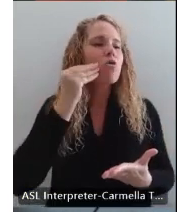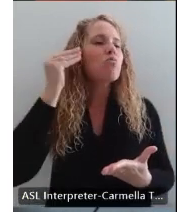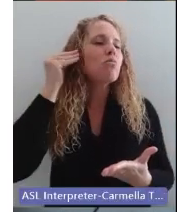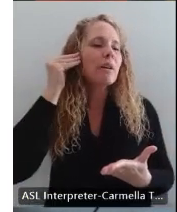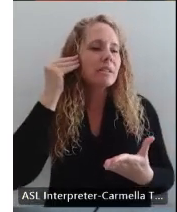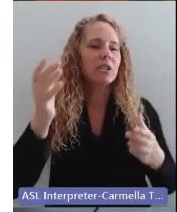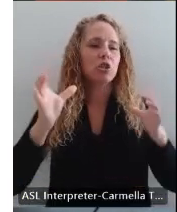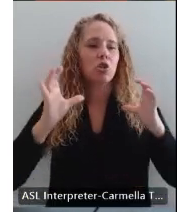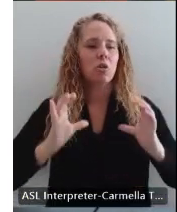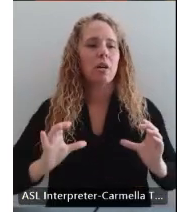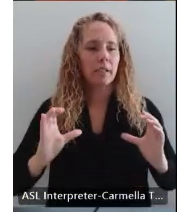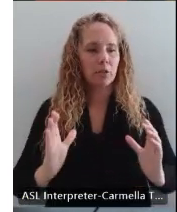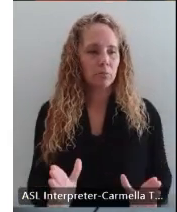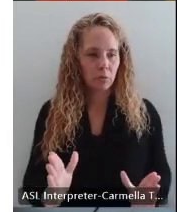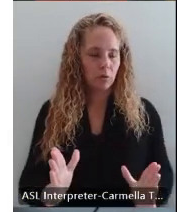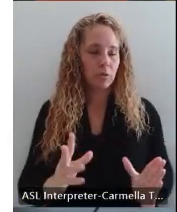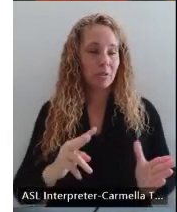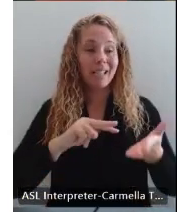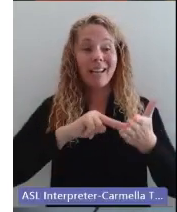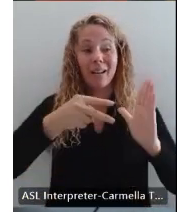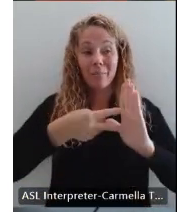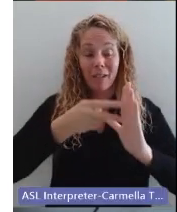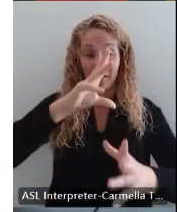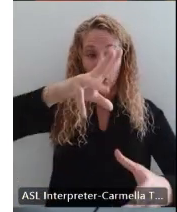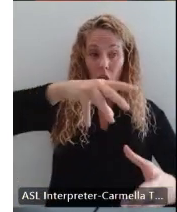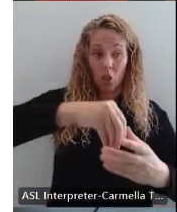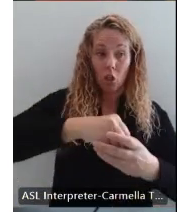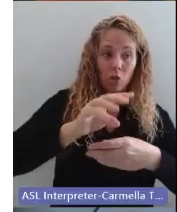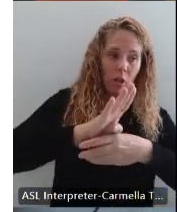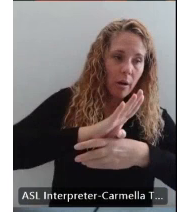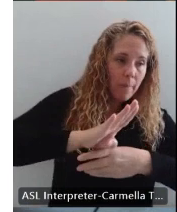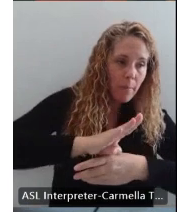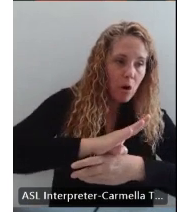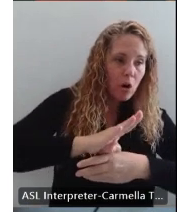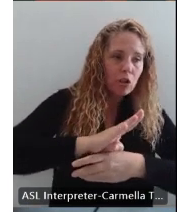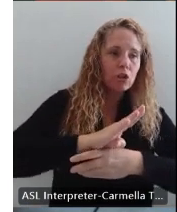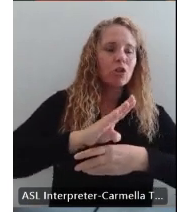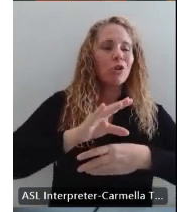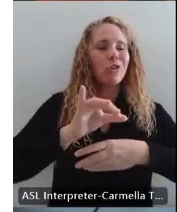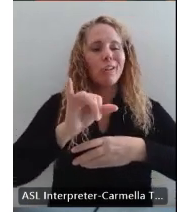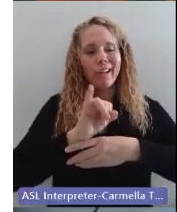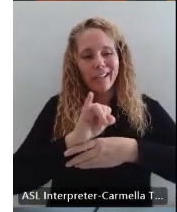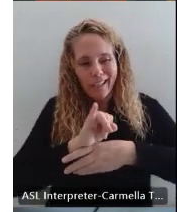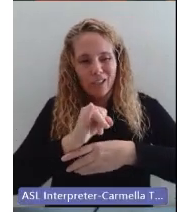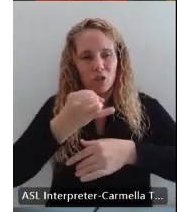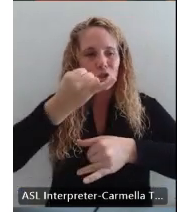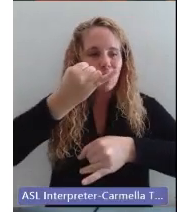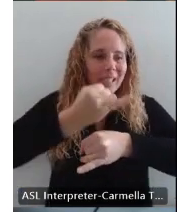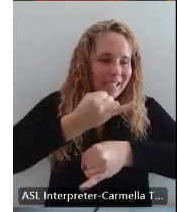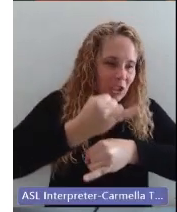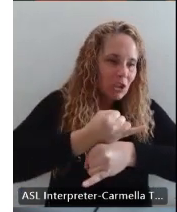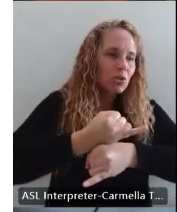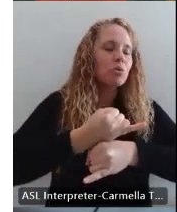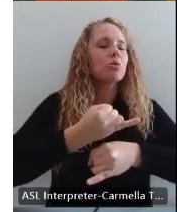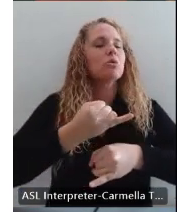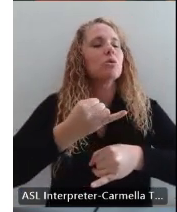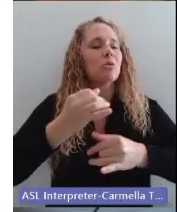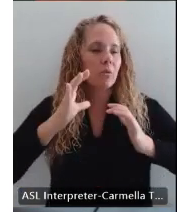So this includes commercial, industrial, institutional customers.